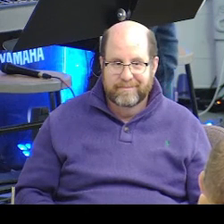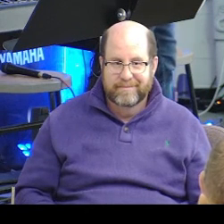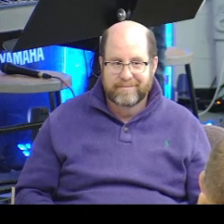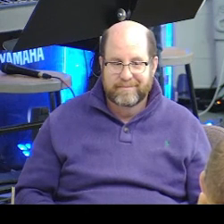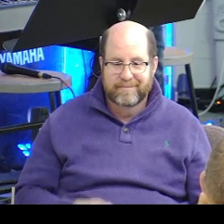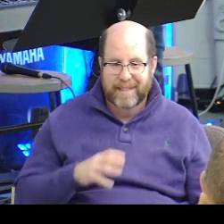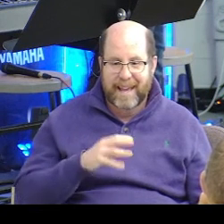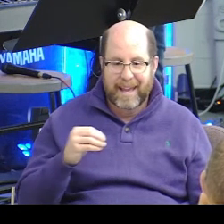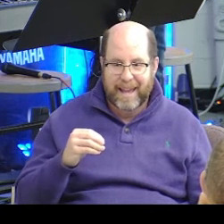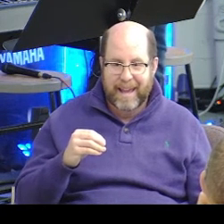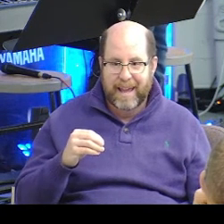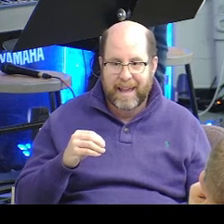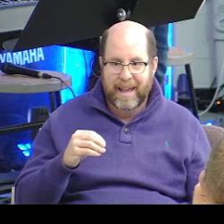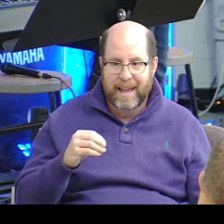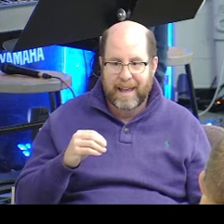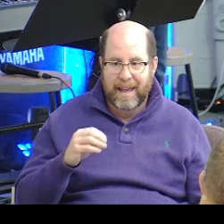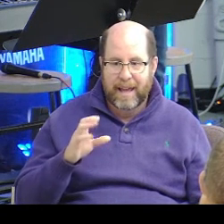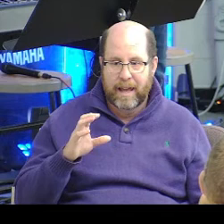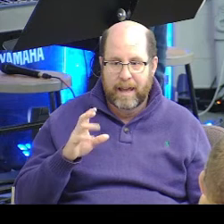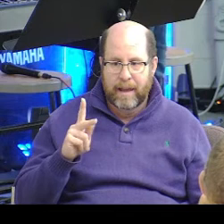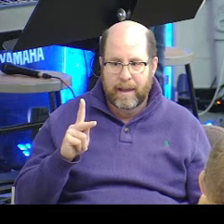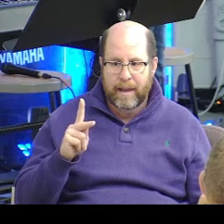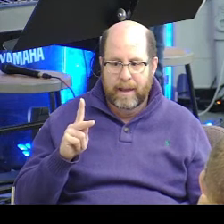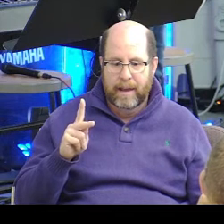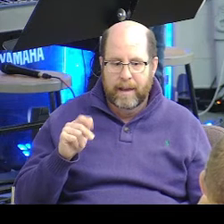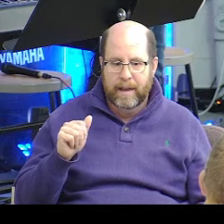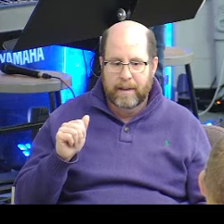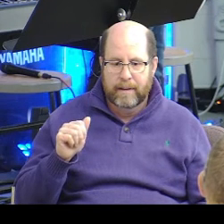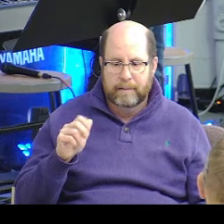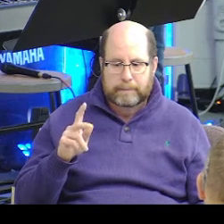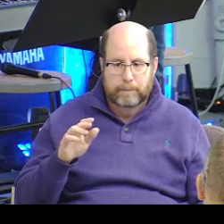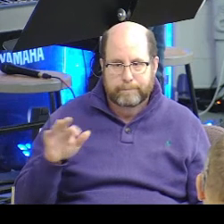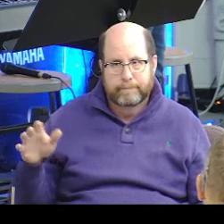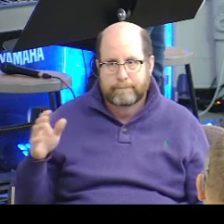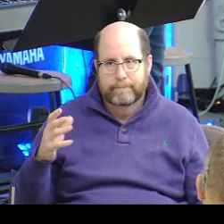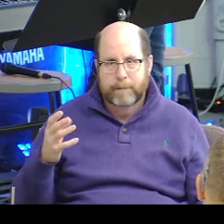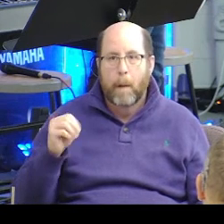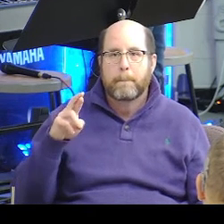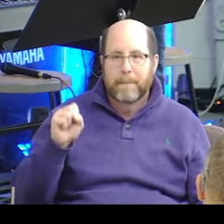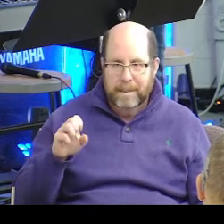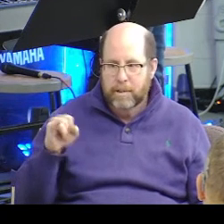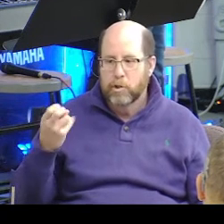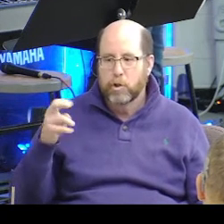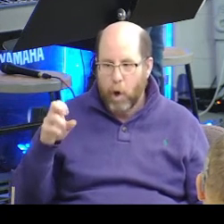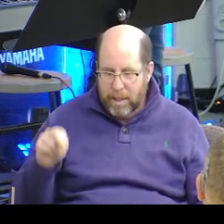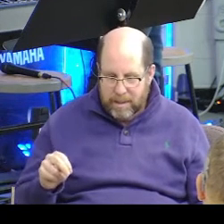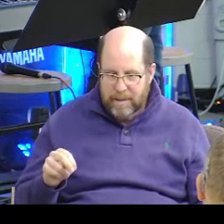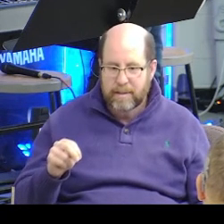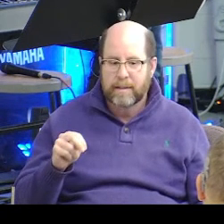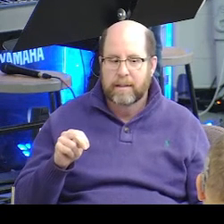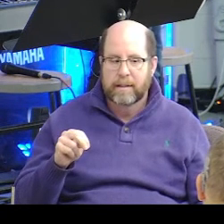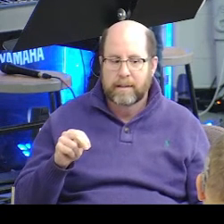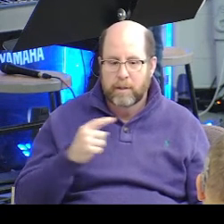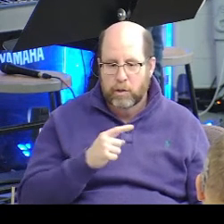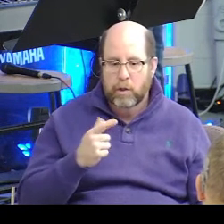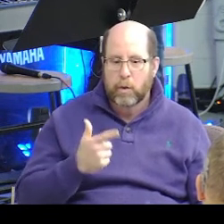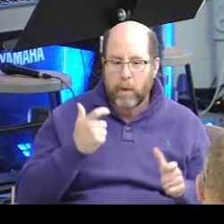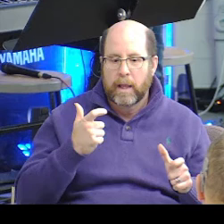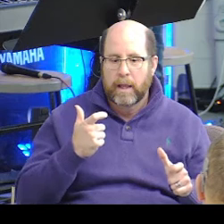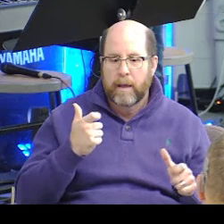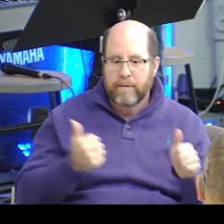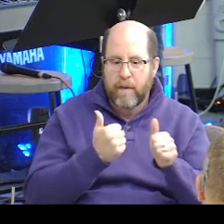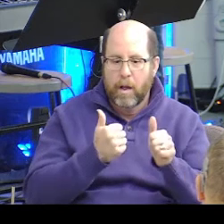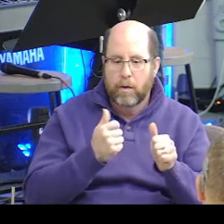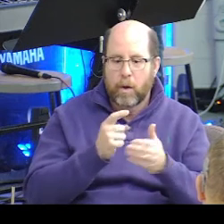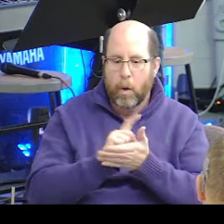And I, and Catherine and Mr. Johnson, they have been here with me since day one. And Mrs. Johnson, they were, she quickly followed a week